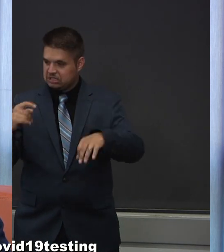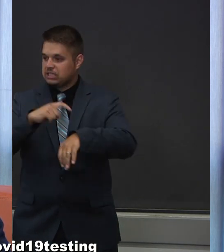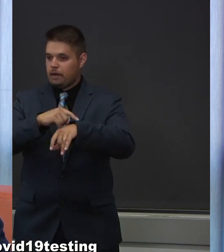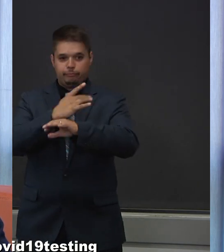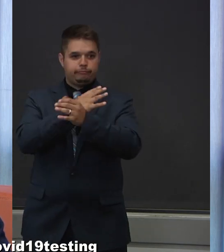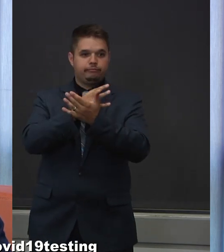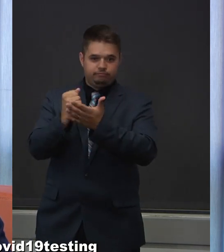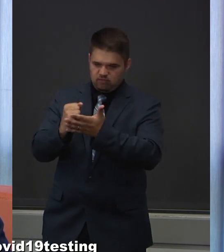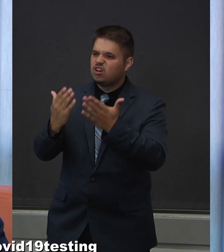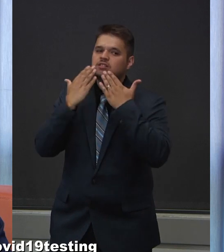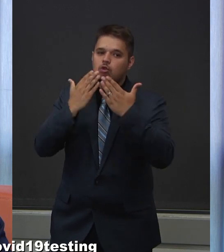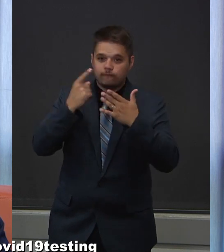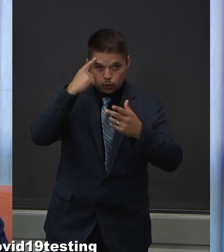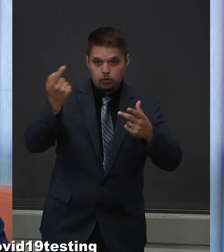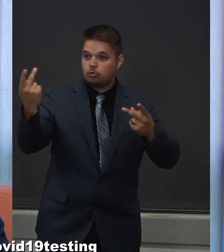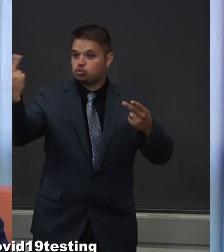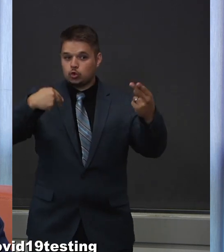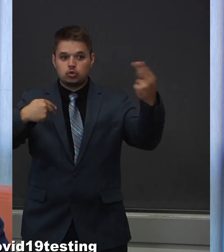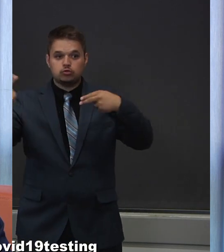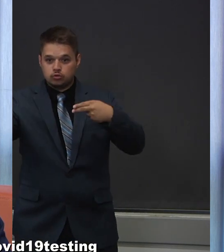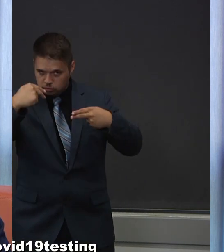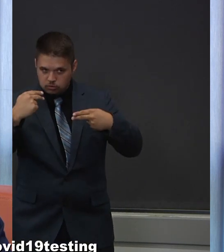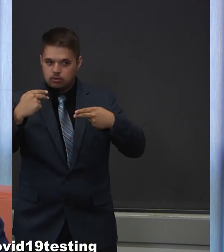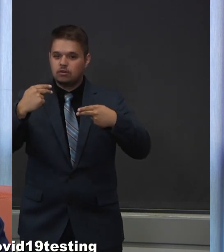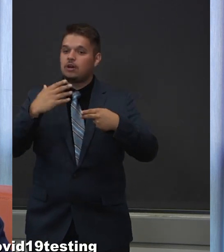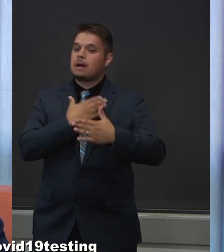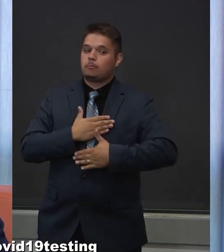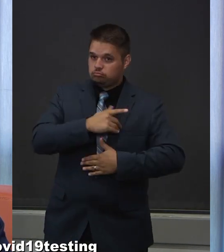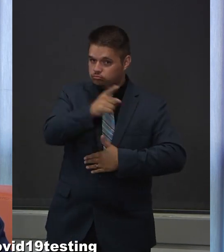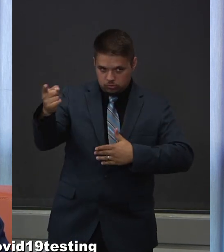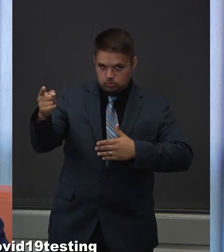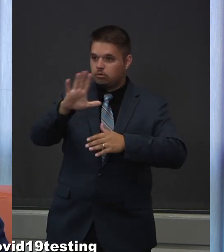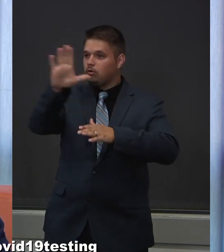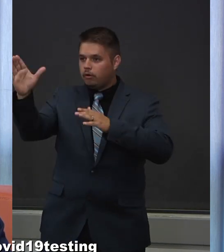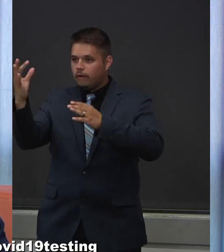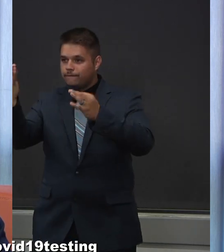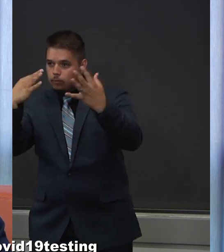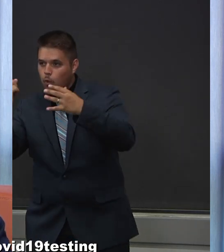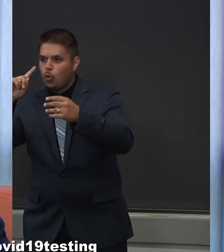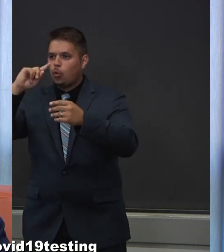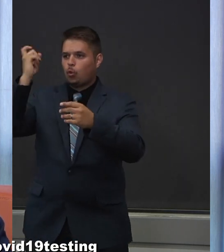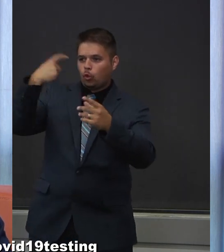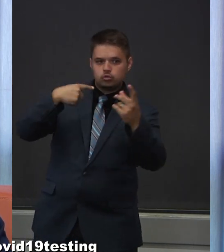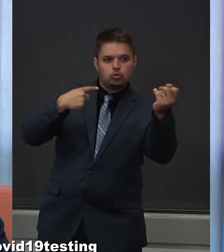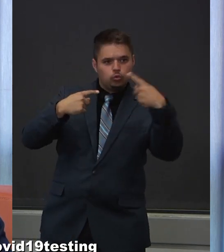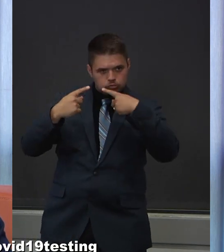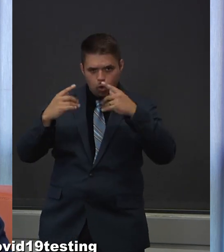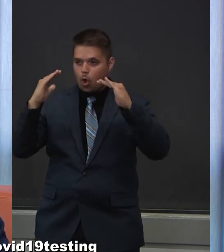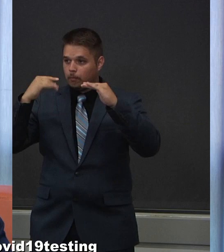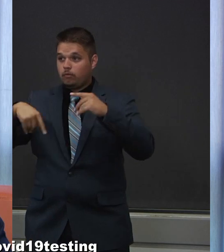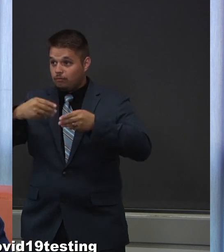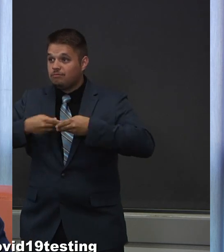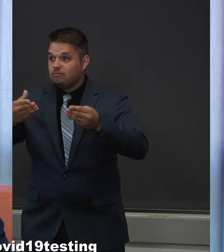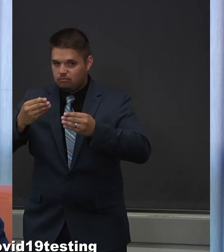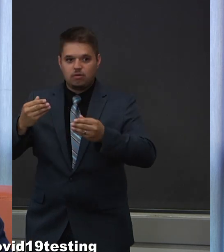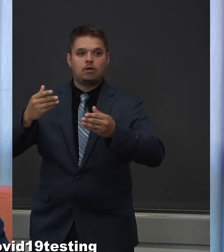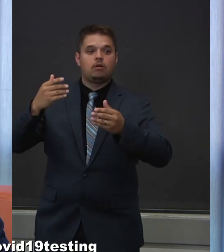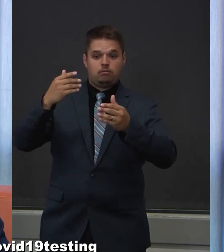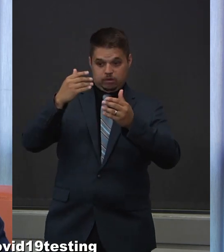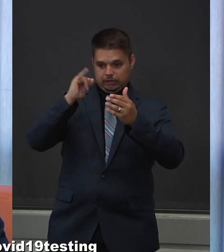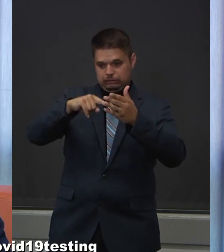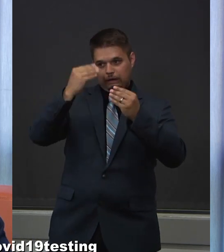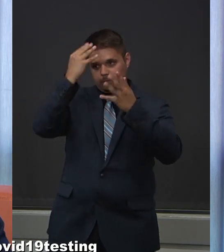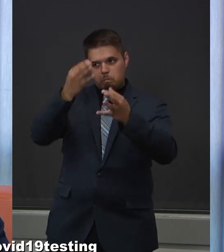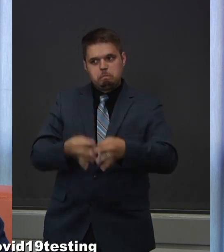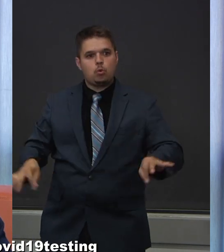for attending. And we certainly appreciate your feedback and your questions and hope that we've given you some helpful information today.